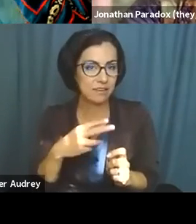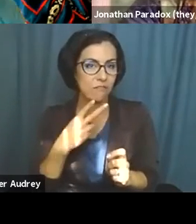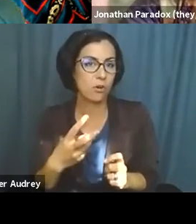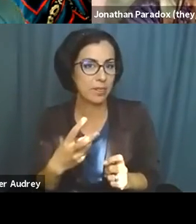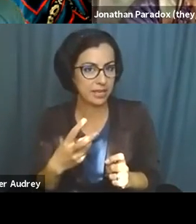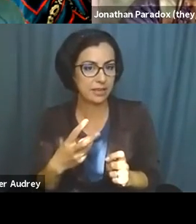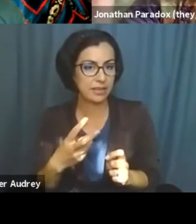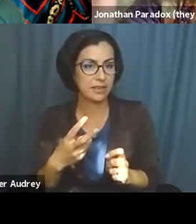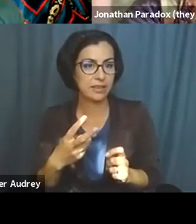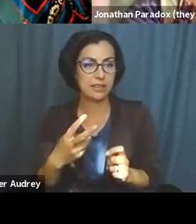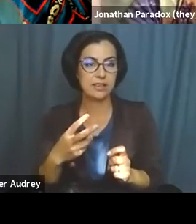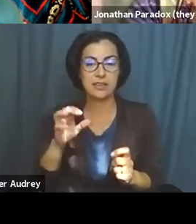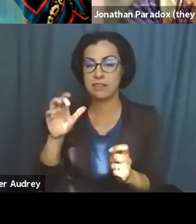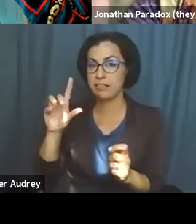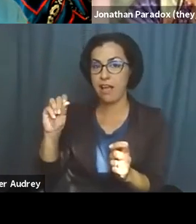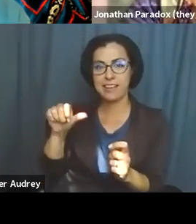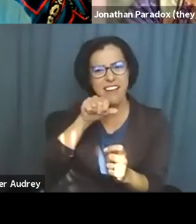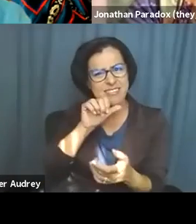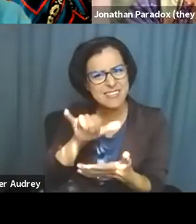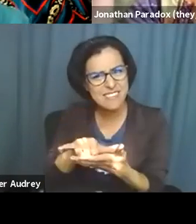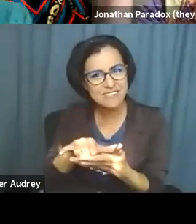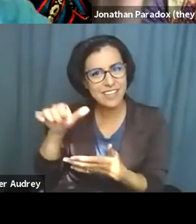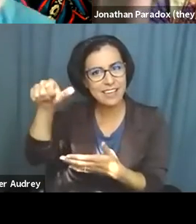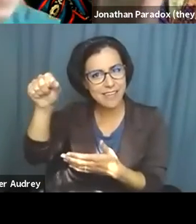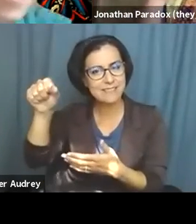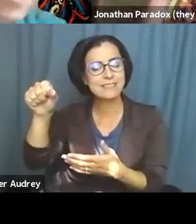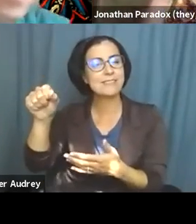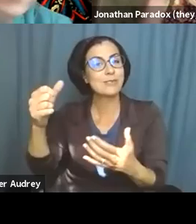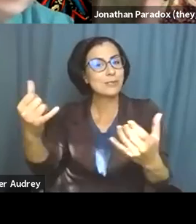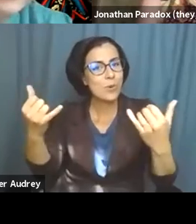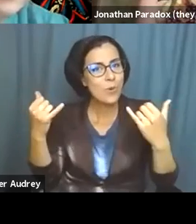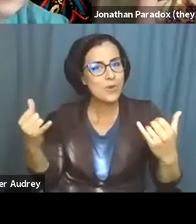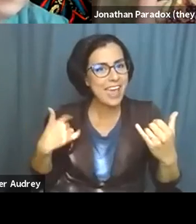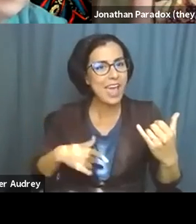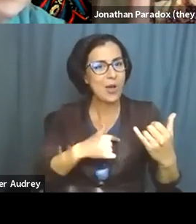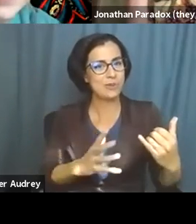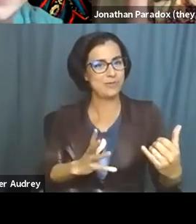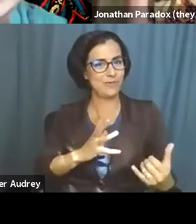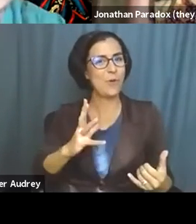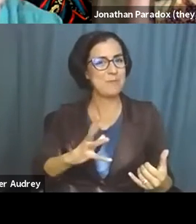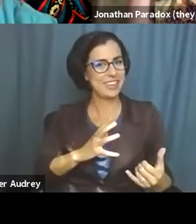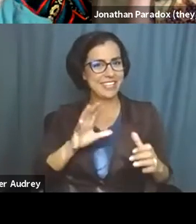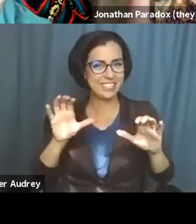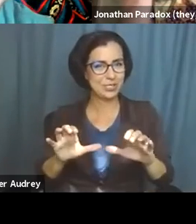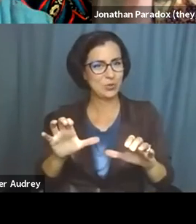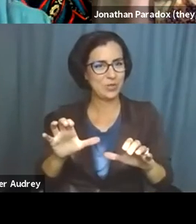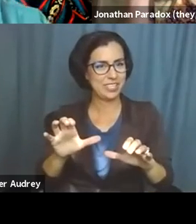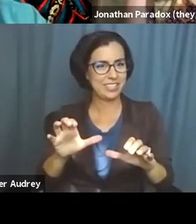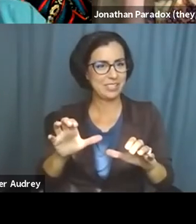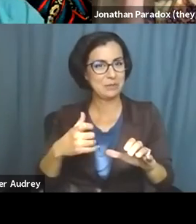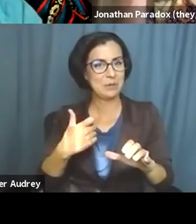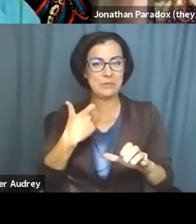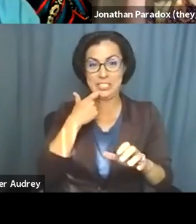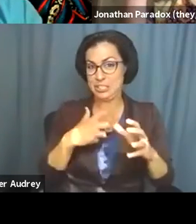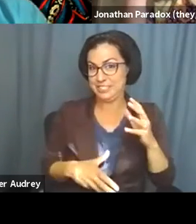I love that. Yes. So now we will be formally doing the thing that, um, we've just added